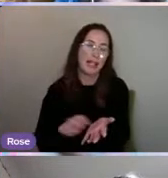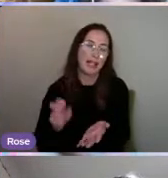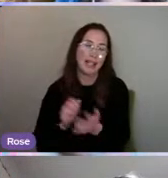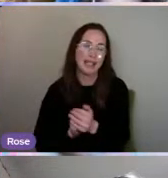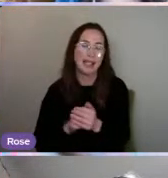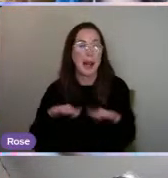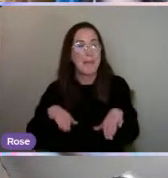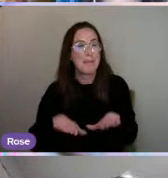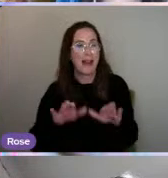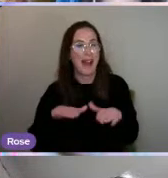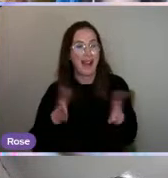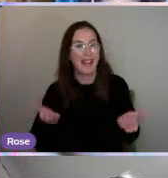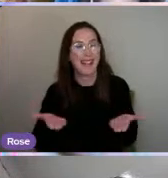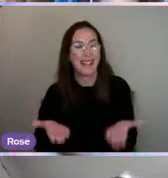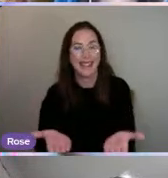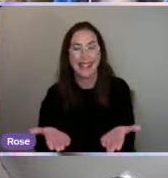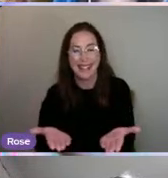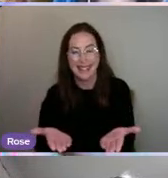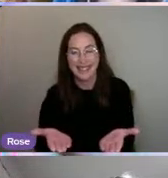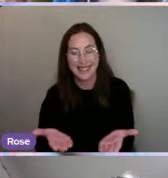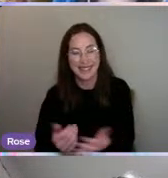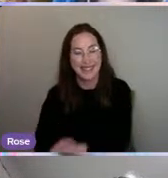Baking, yeah, baking's on there.